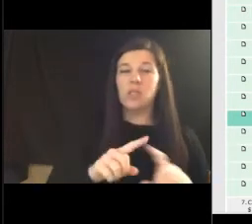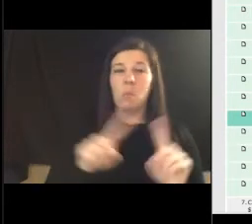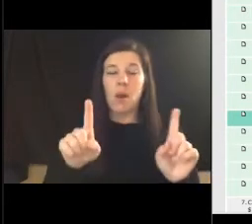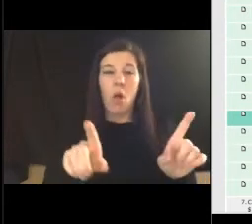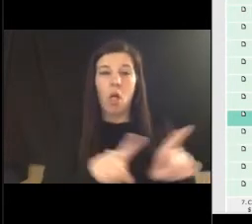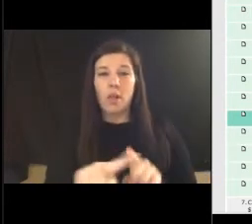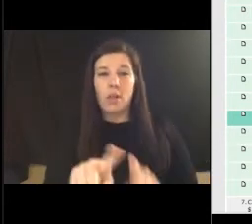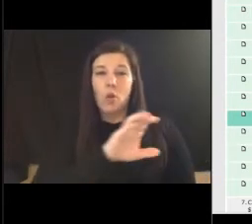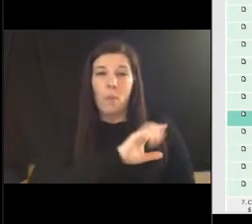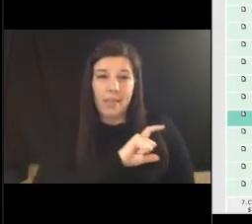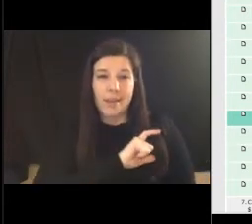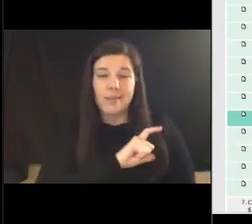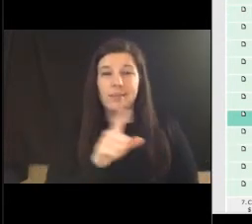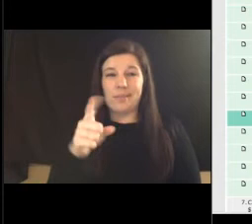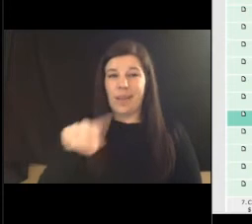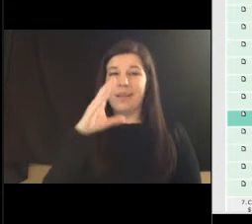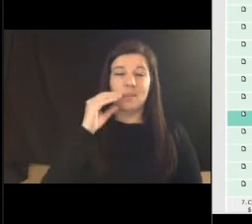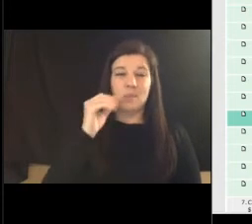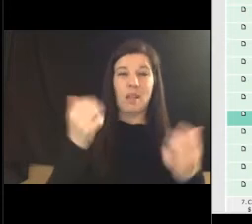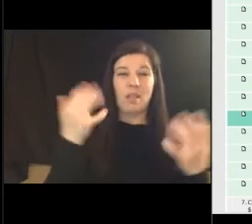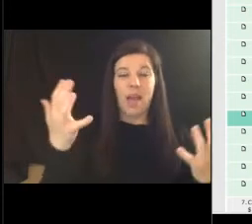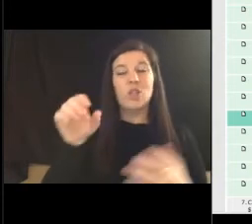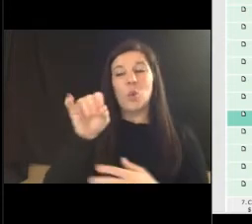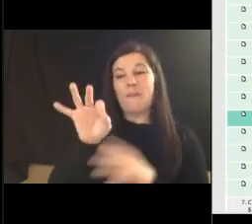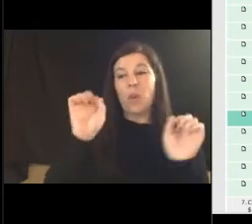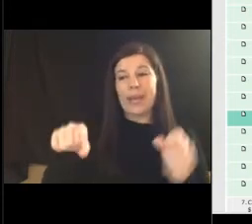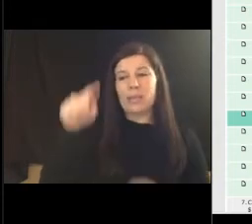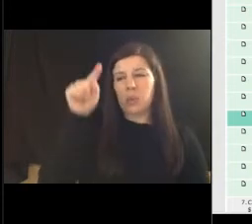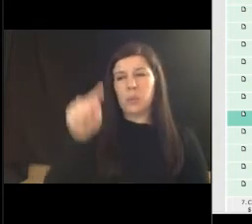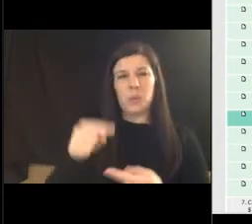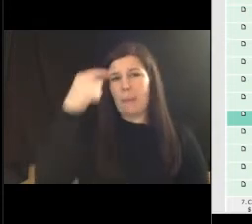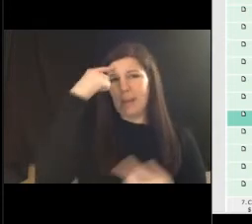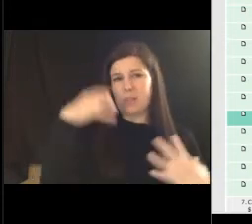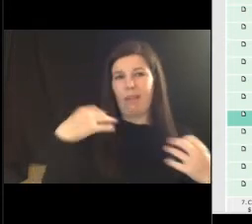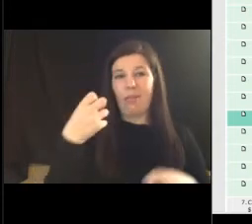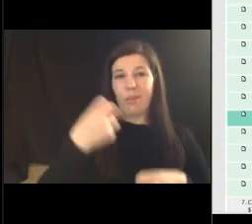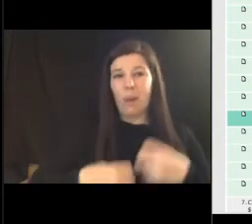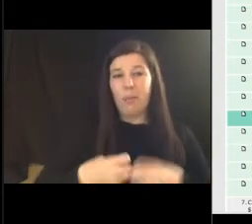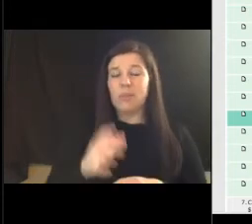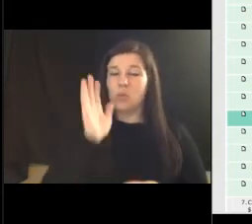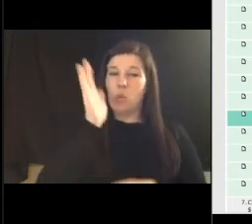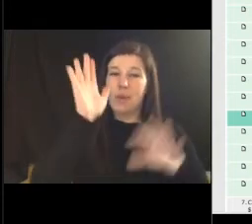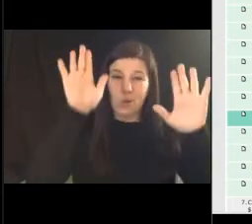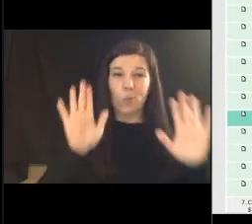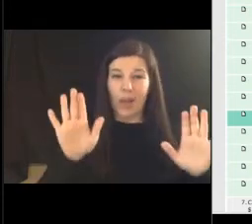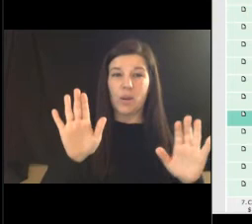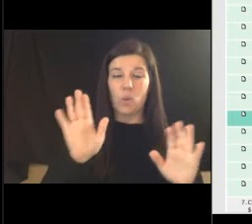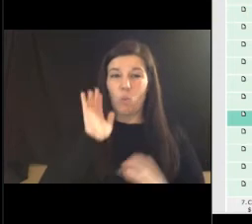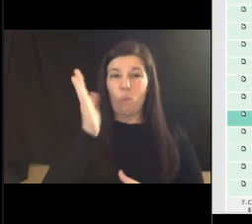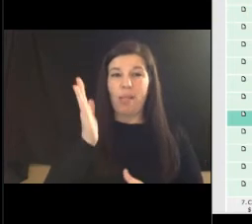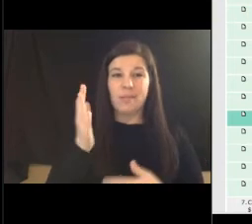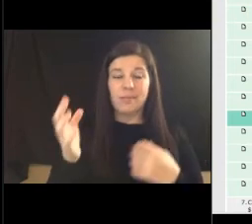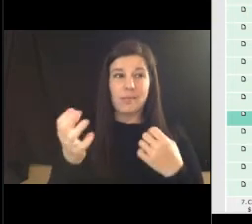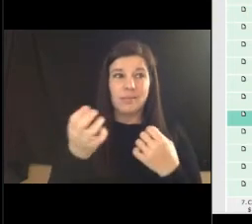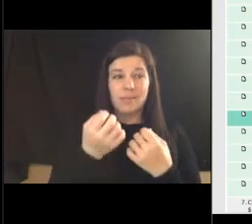go through a lot and so whatever we can do i think to alleviate that is great we're gonna save some you know we're gonna we're gonna save you know about a million